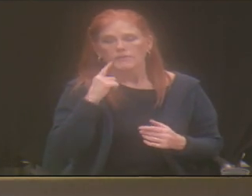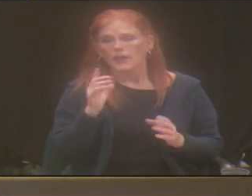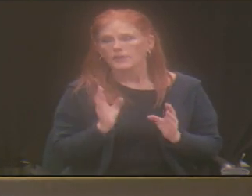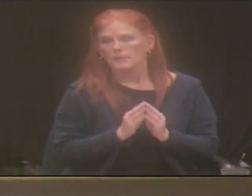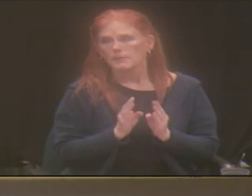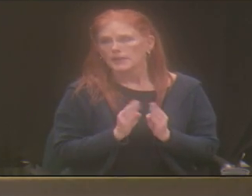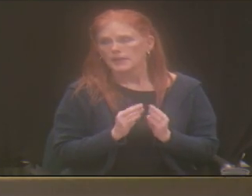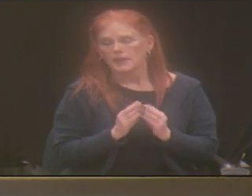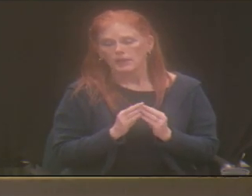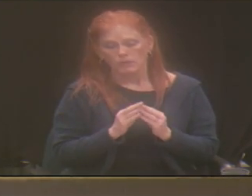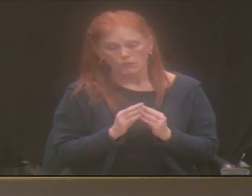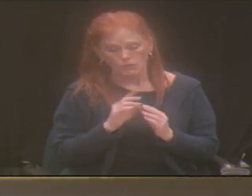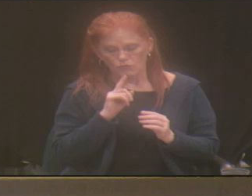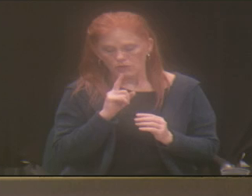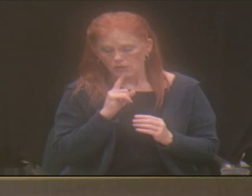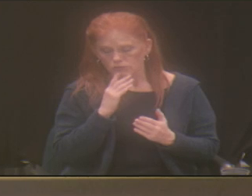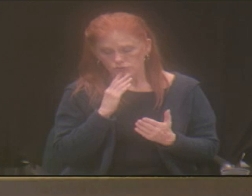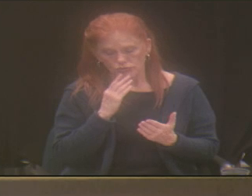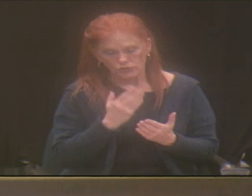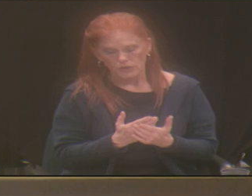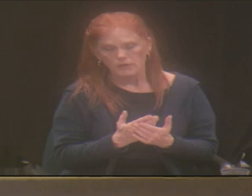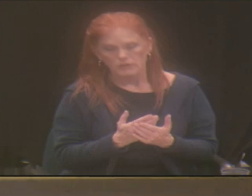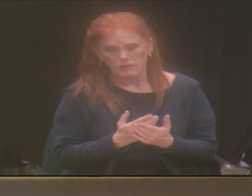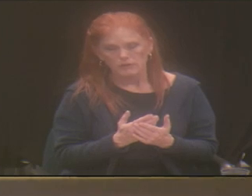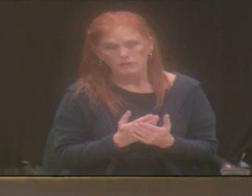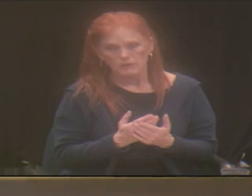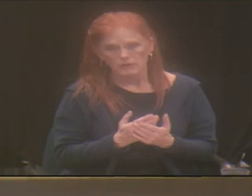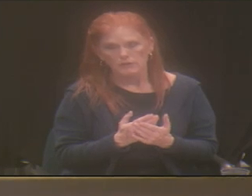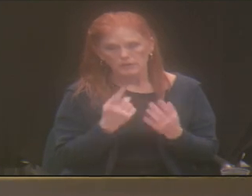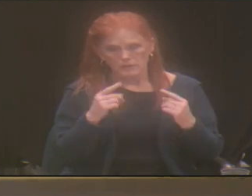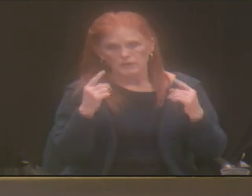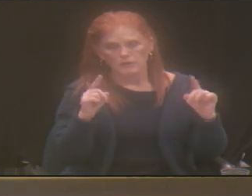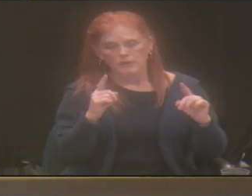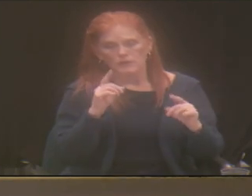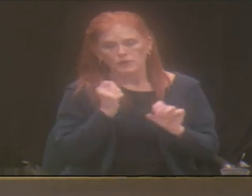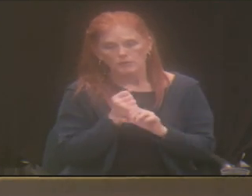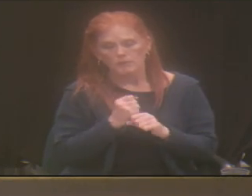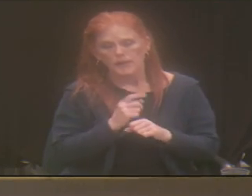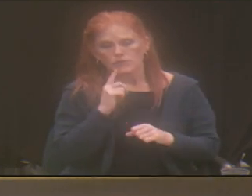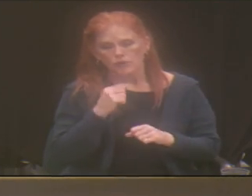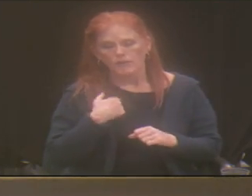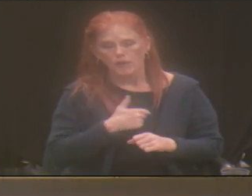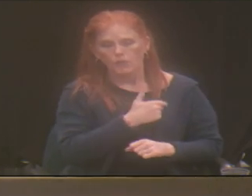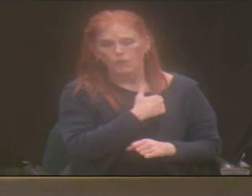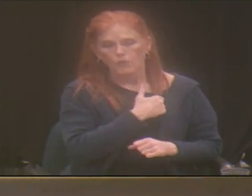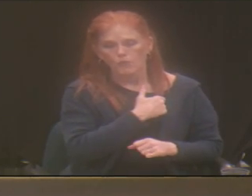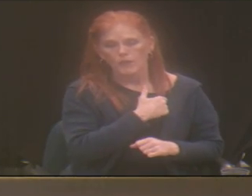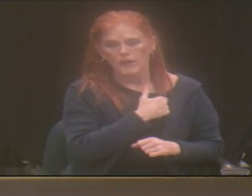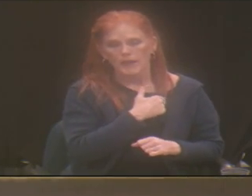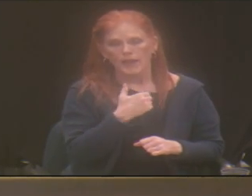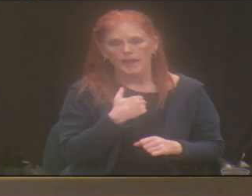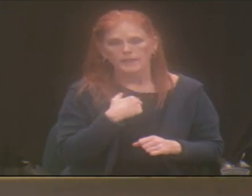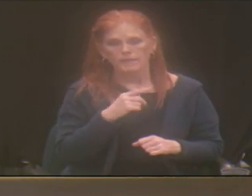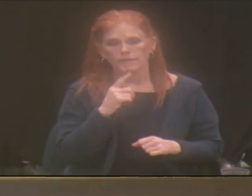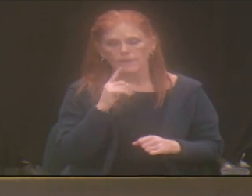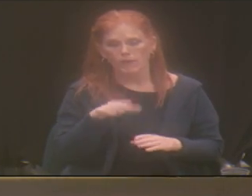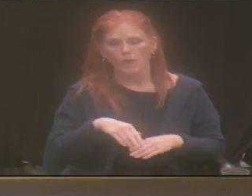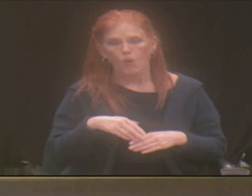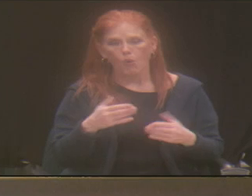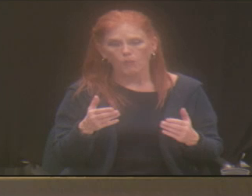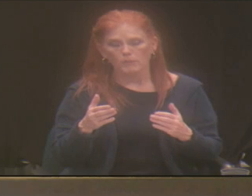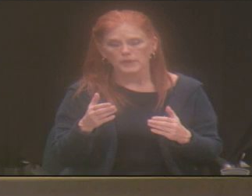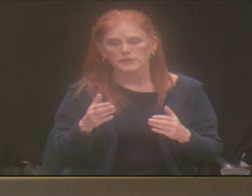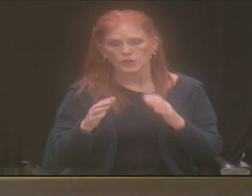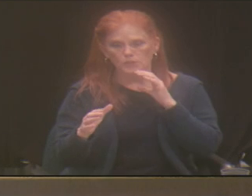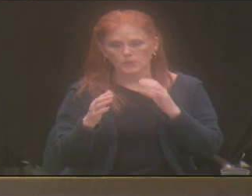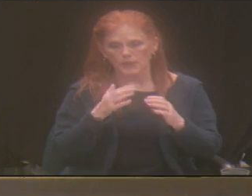exceptionally well in terms of ensuring that we have very open lines of communication